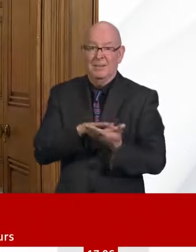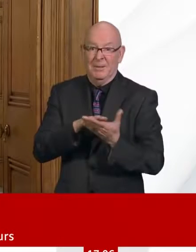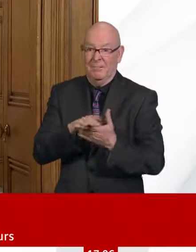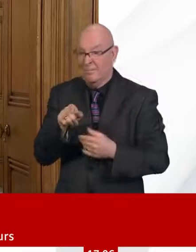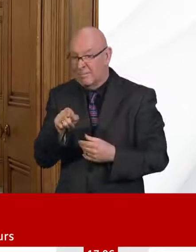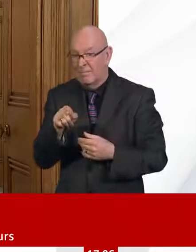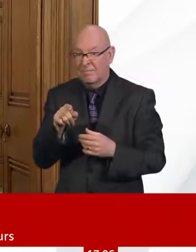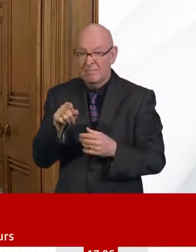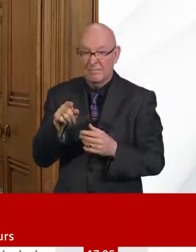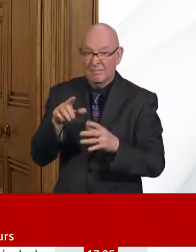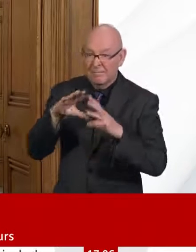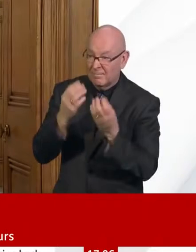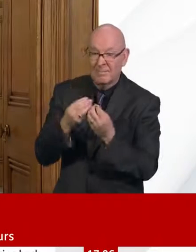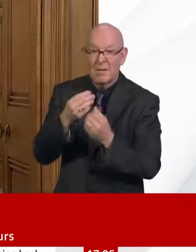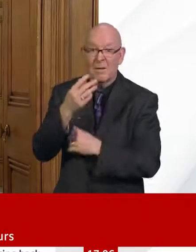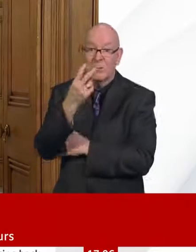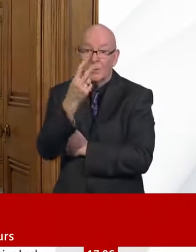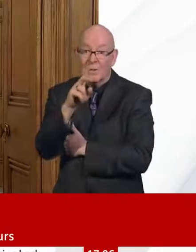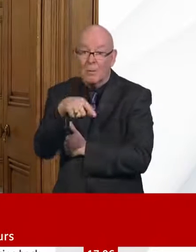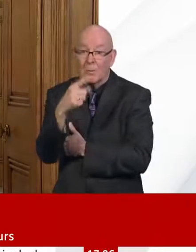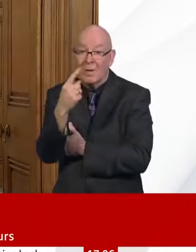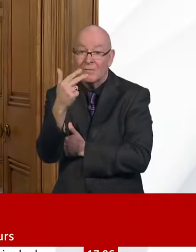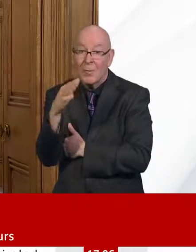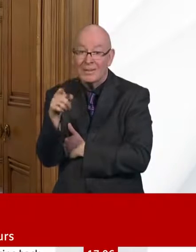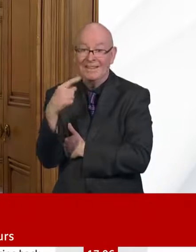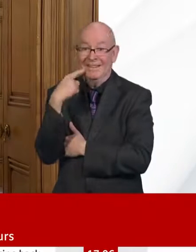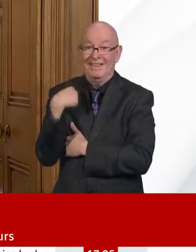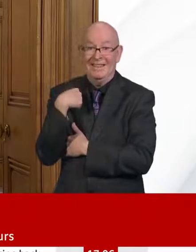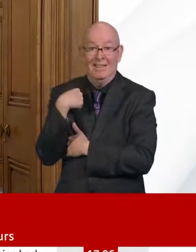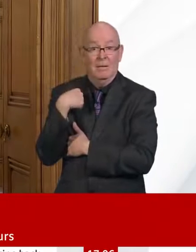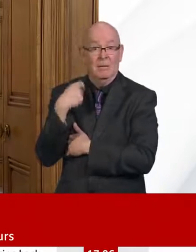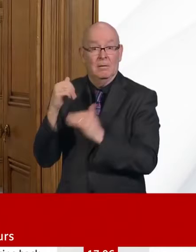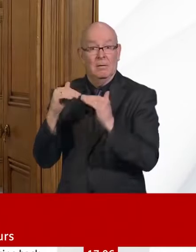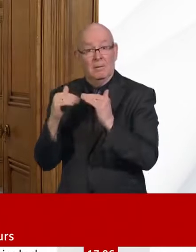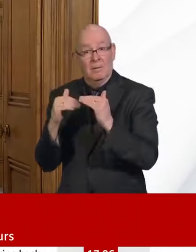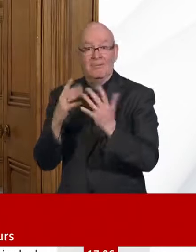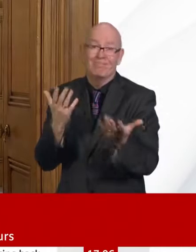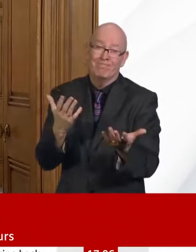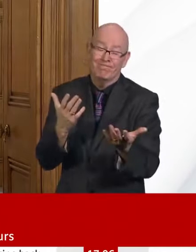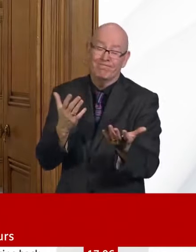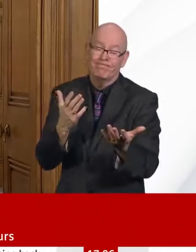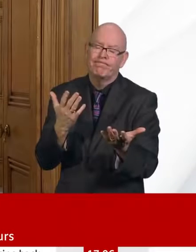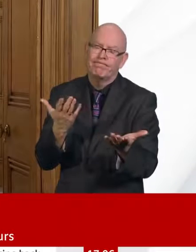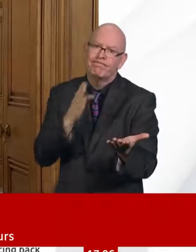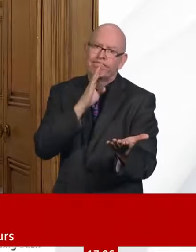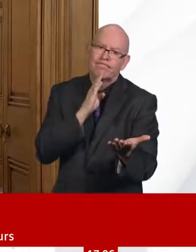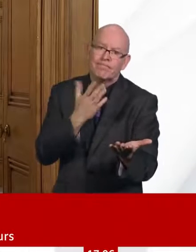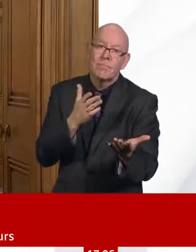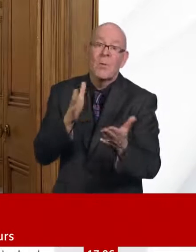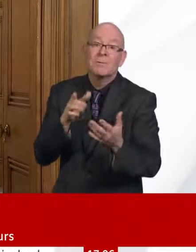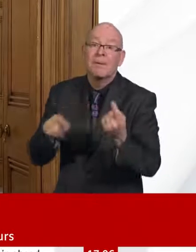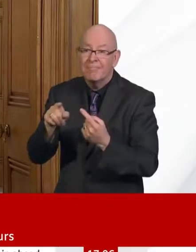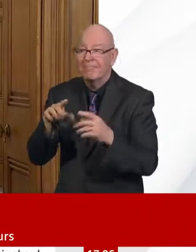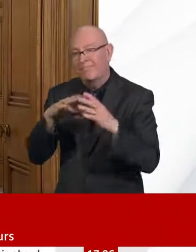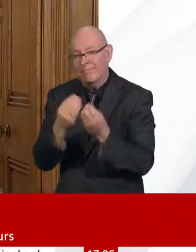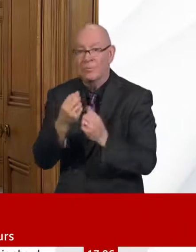lost their lives. These figures are a powerful reminder to us all of the importance of following